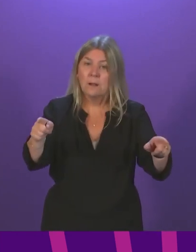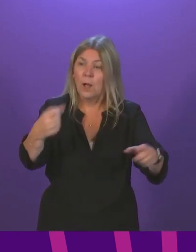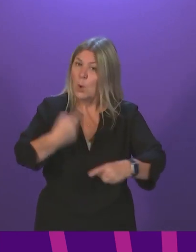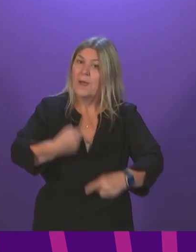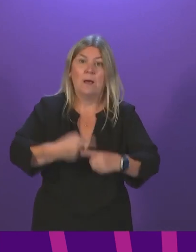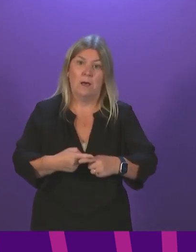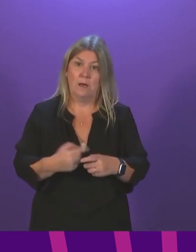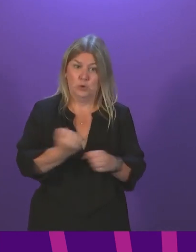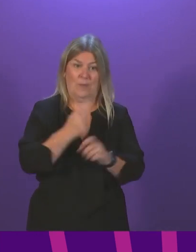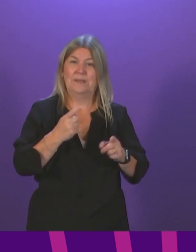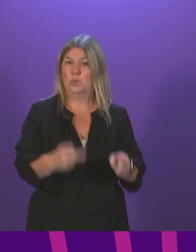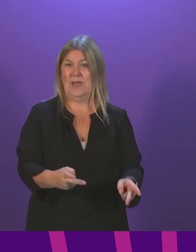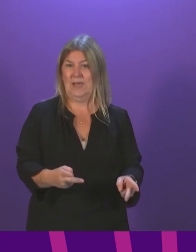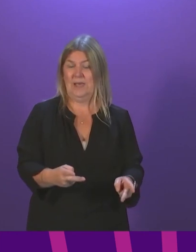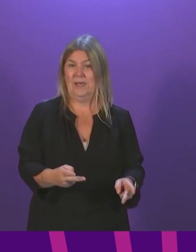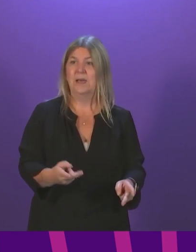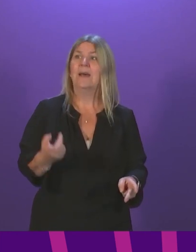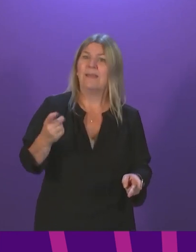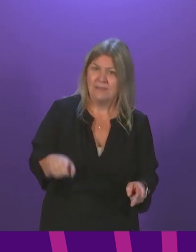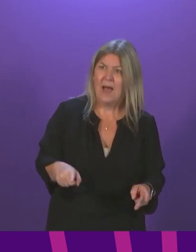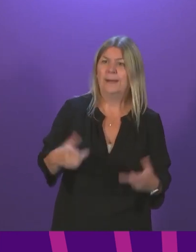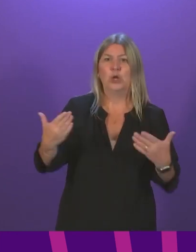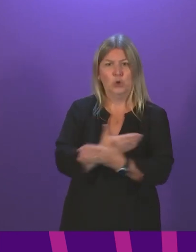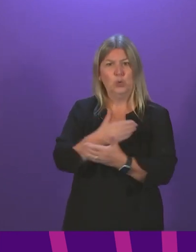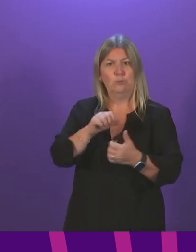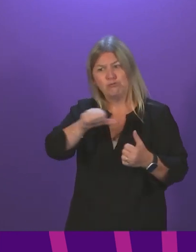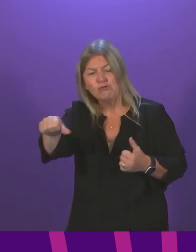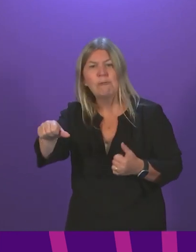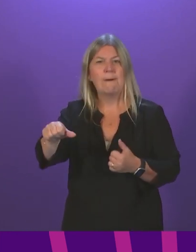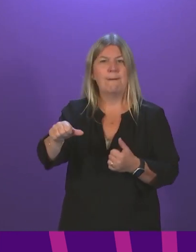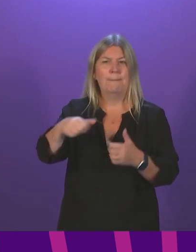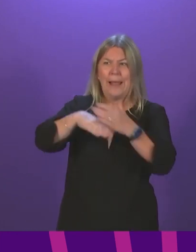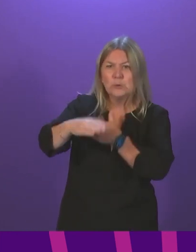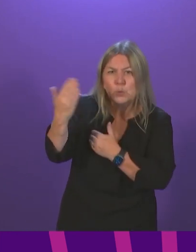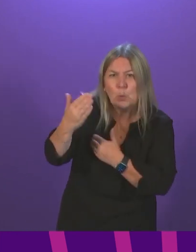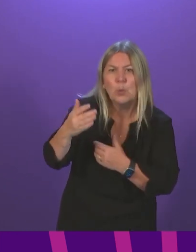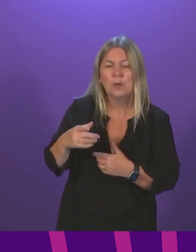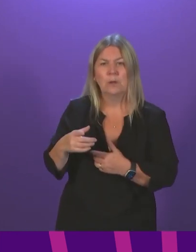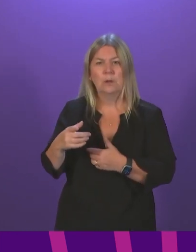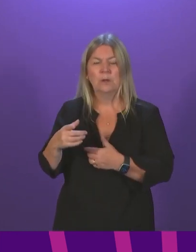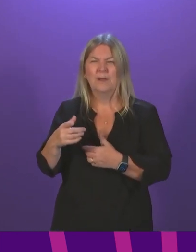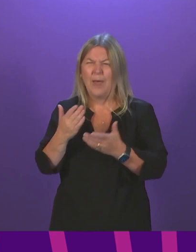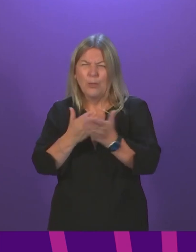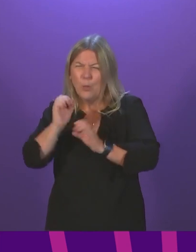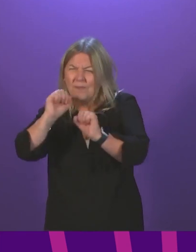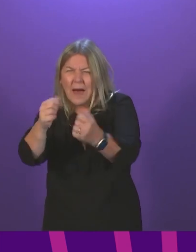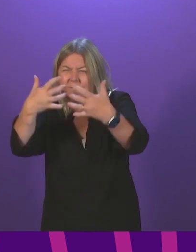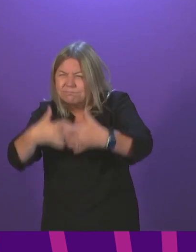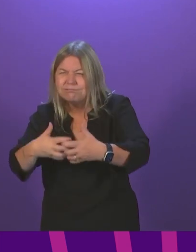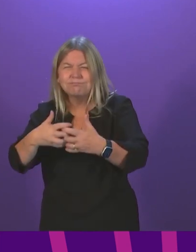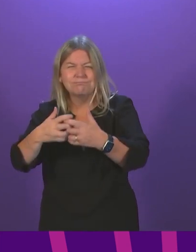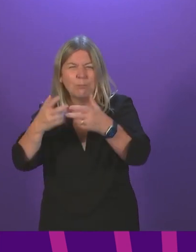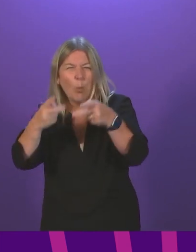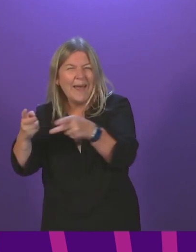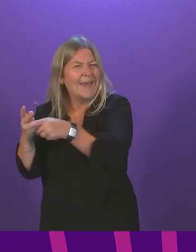quicker than trying to put effectively a new programme in place in schools, doing it through the mechanisms and the infrastructure